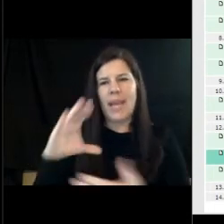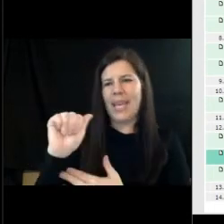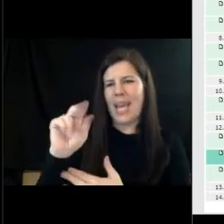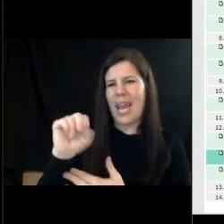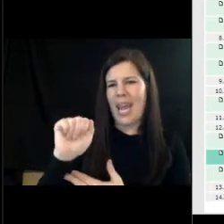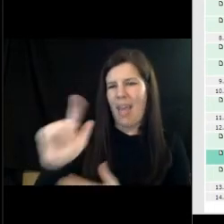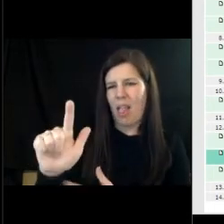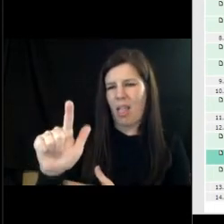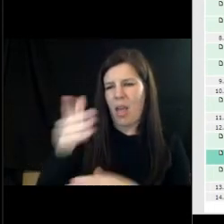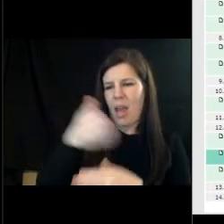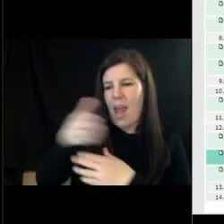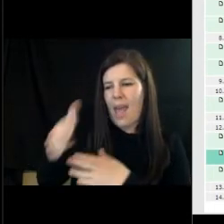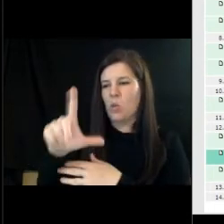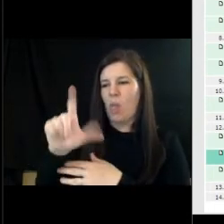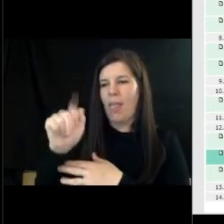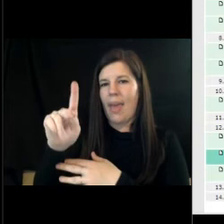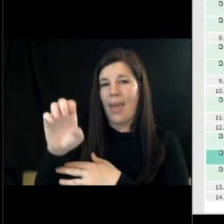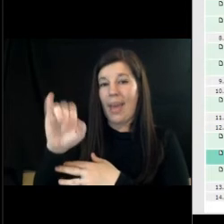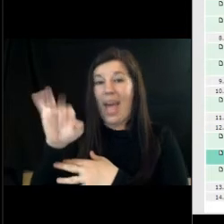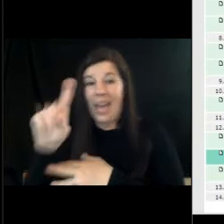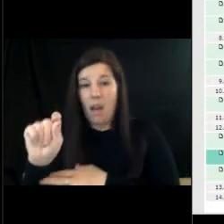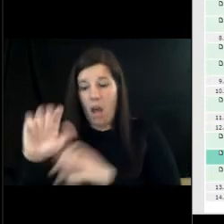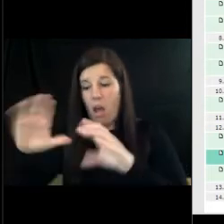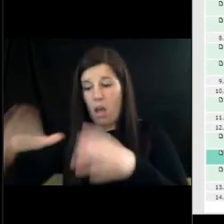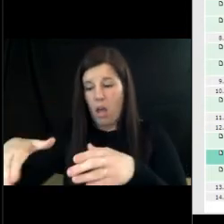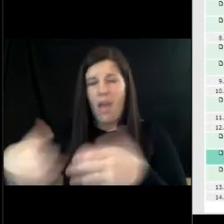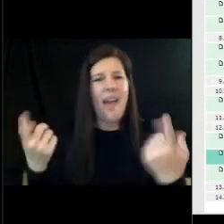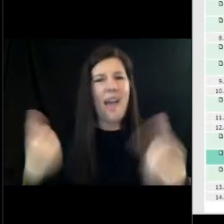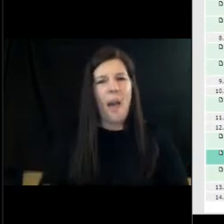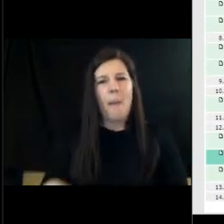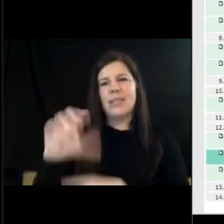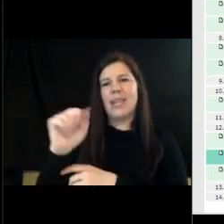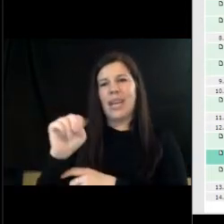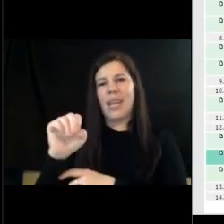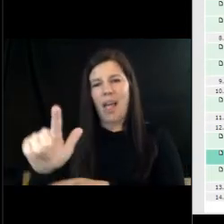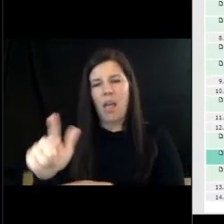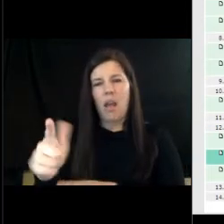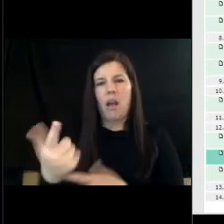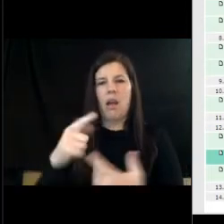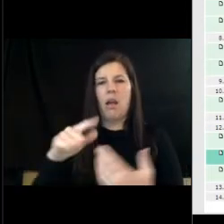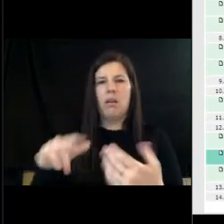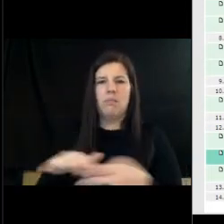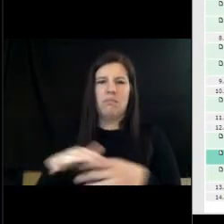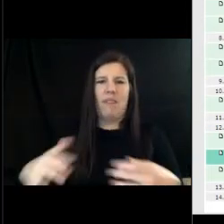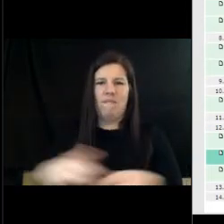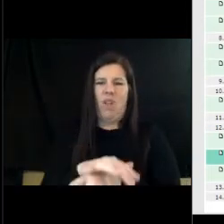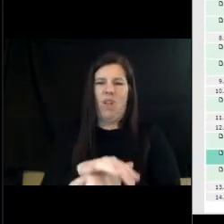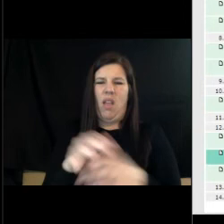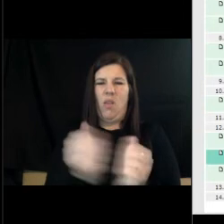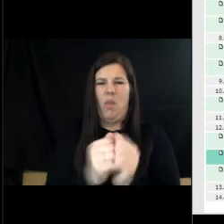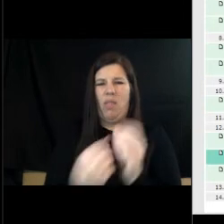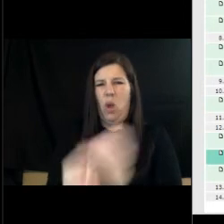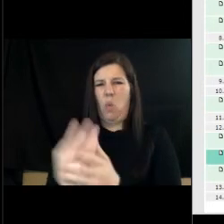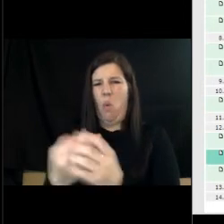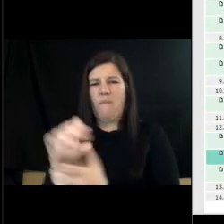next to lake ida and some of these canals get clogged up with hydrilla and other uh growth of other things